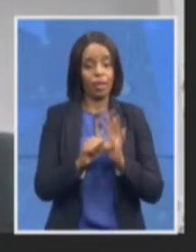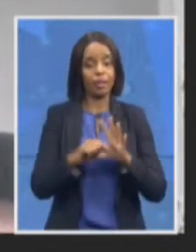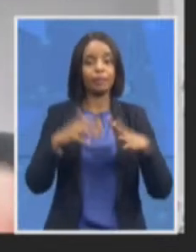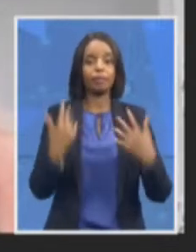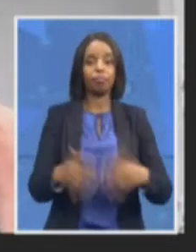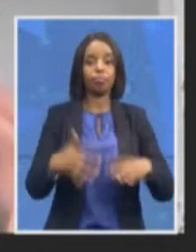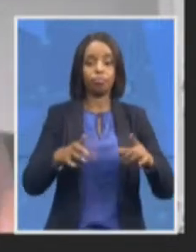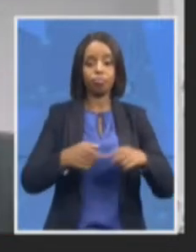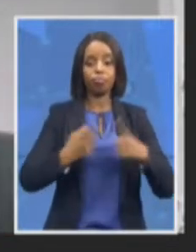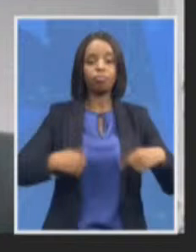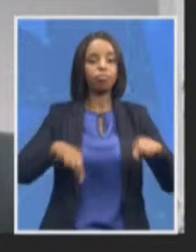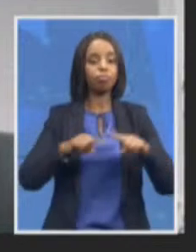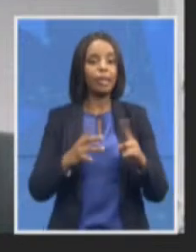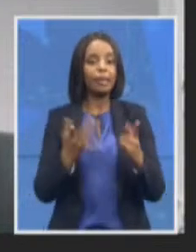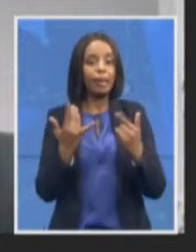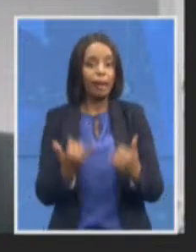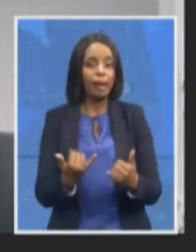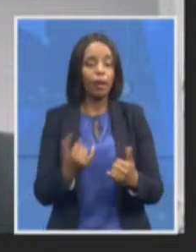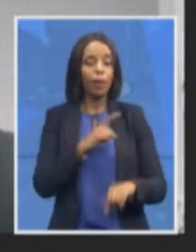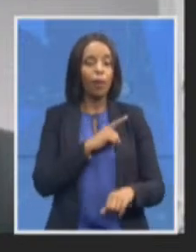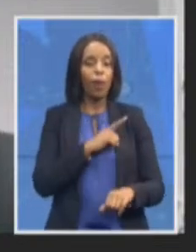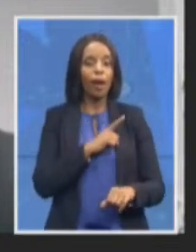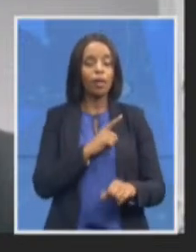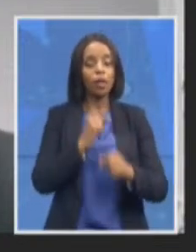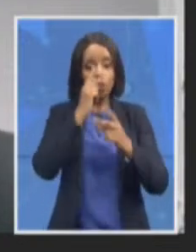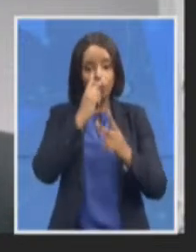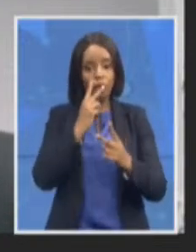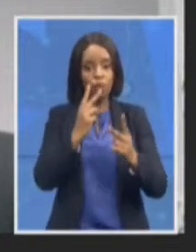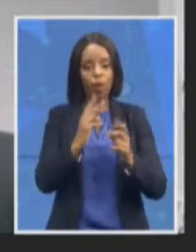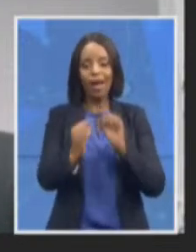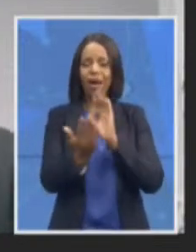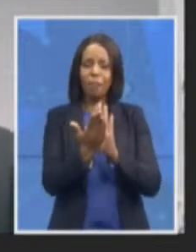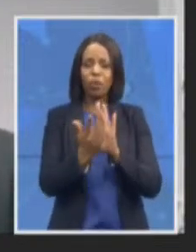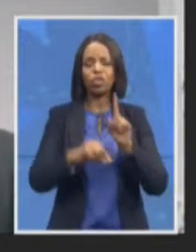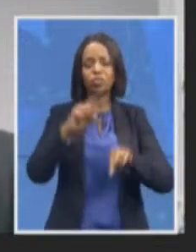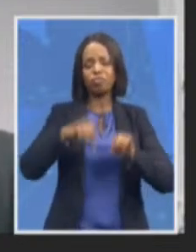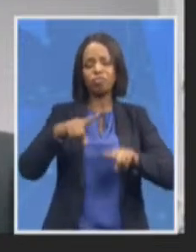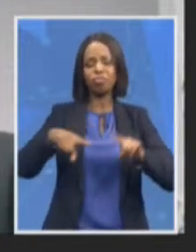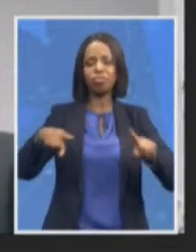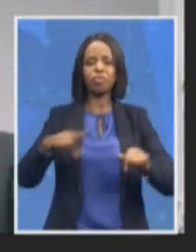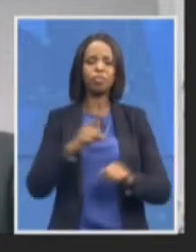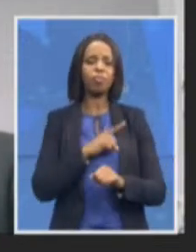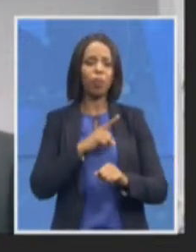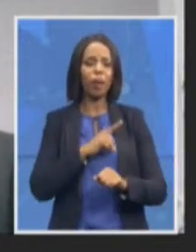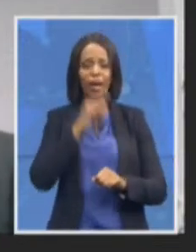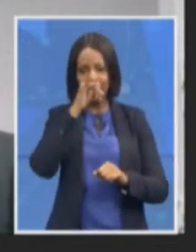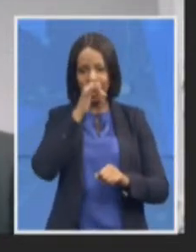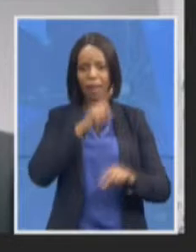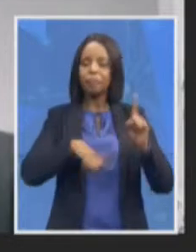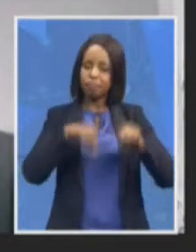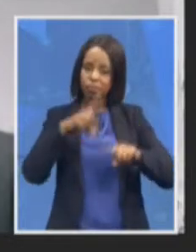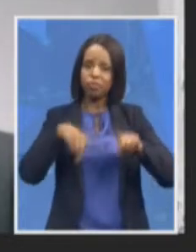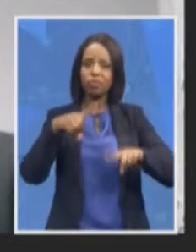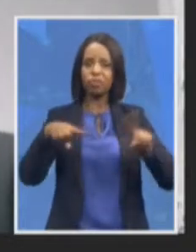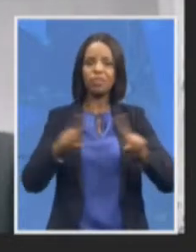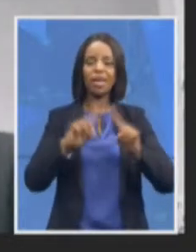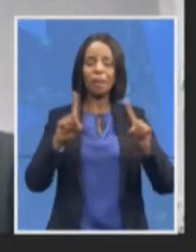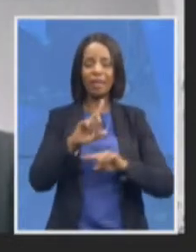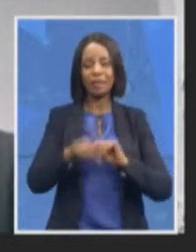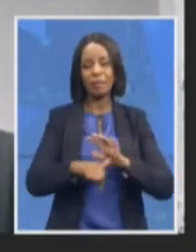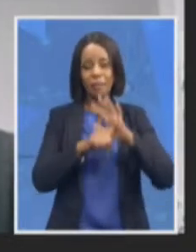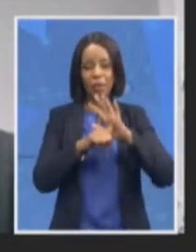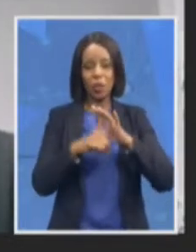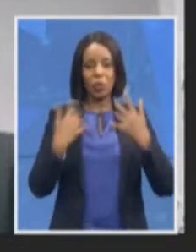approaches to the different categories of offenders but it's critically important that those most responsible those that actually planned and